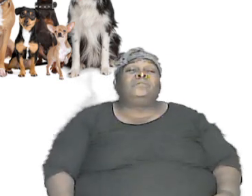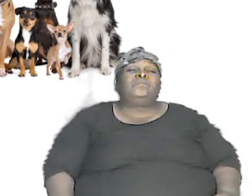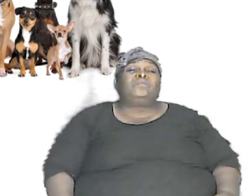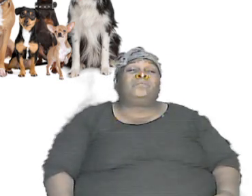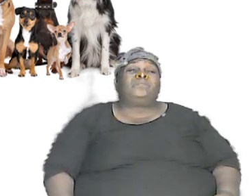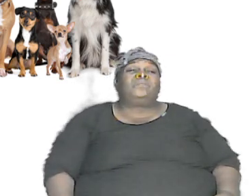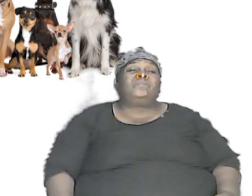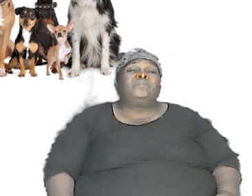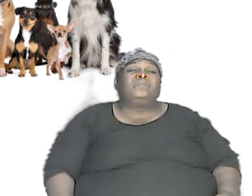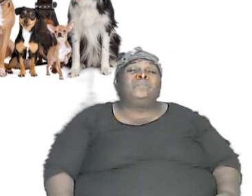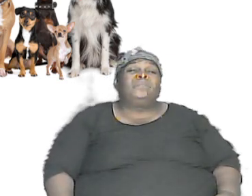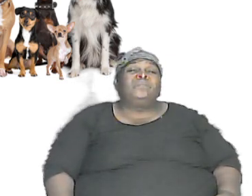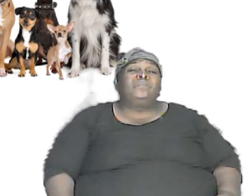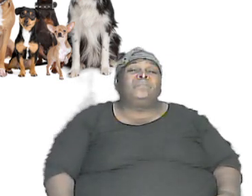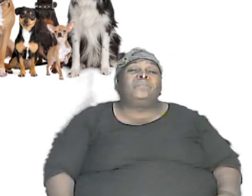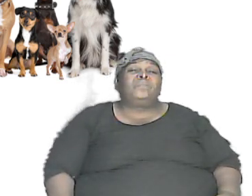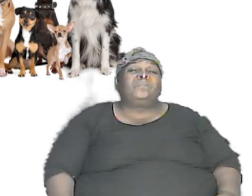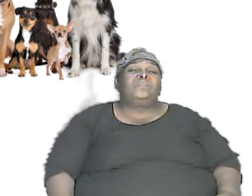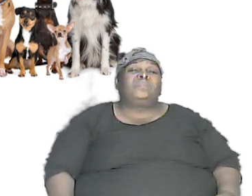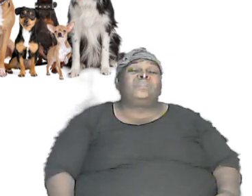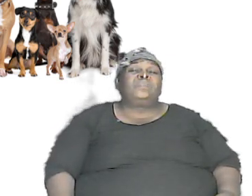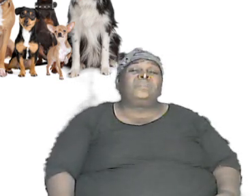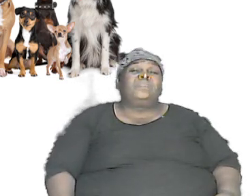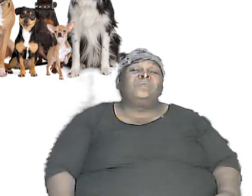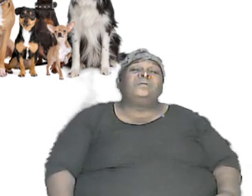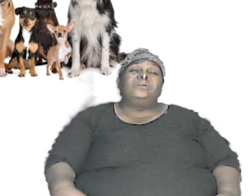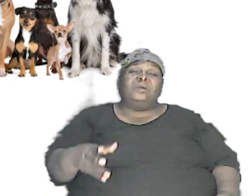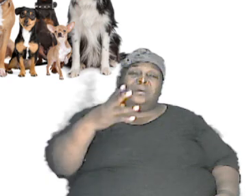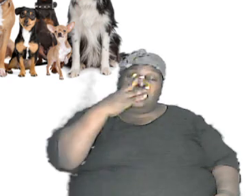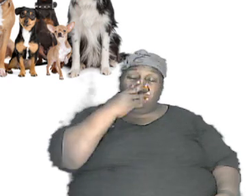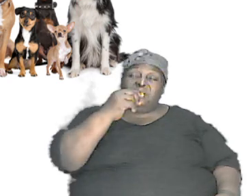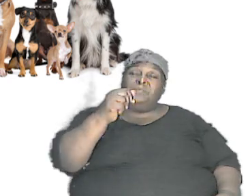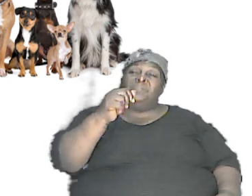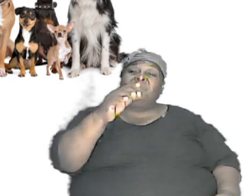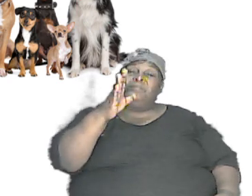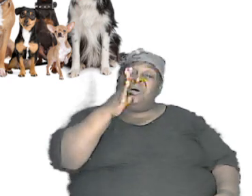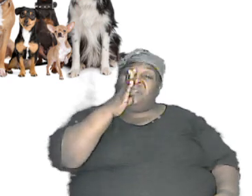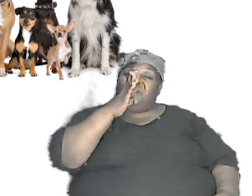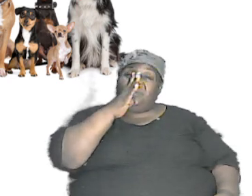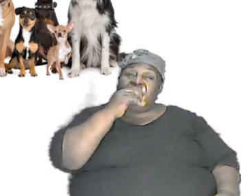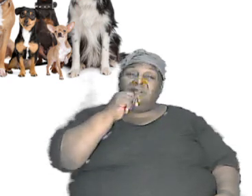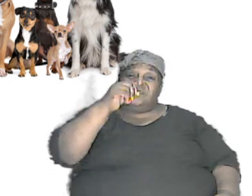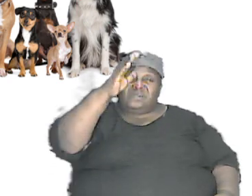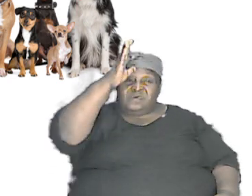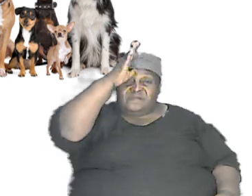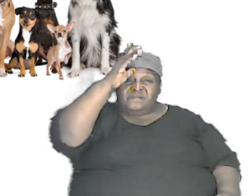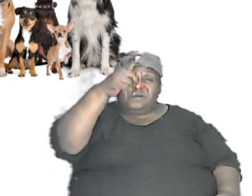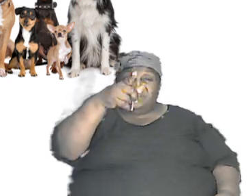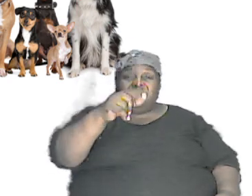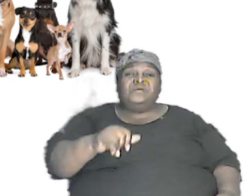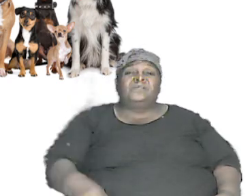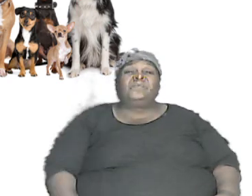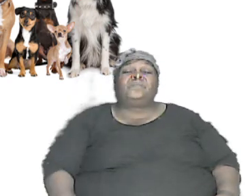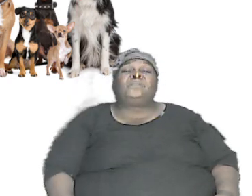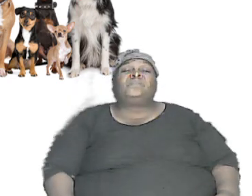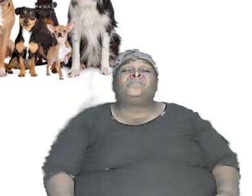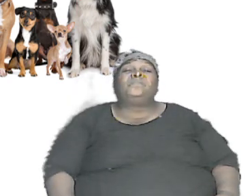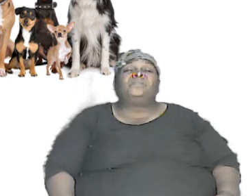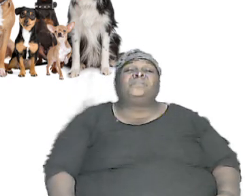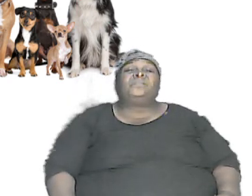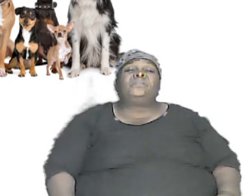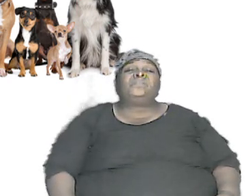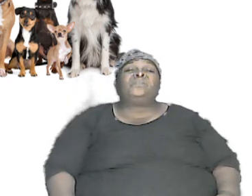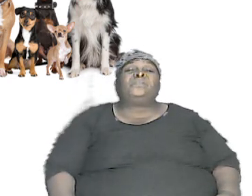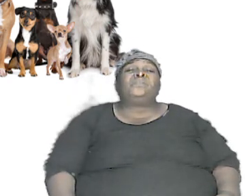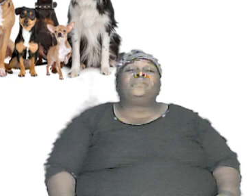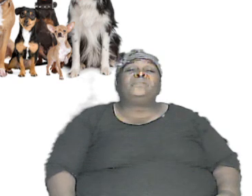her would have had to be there his sweetheart would have had to be there and that wolf and his fiance